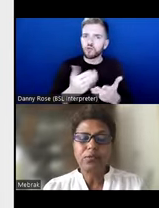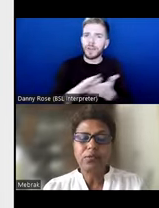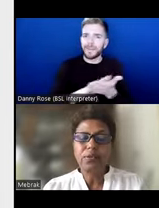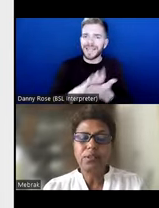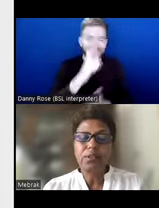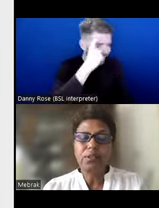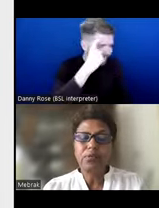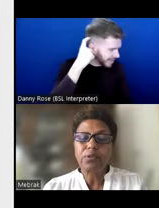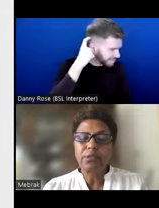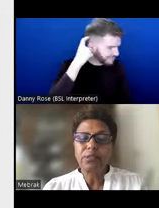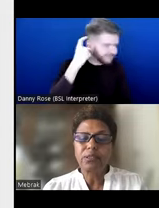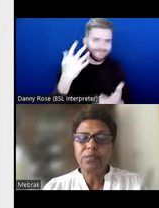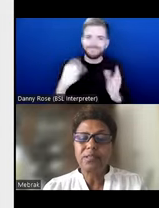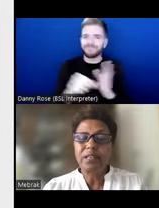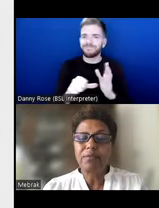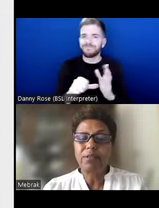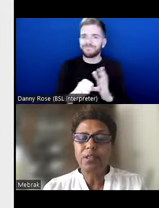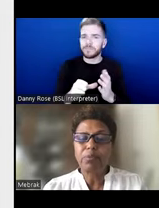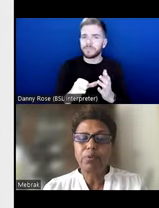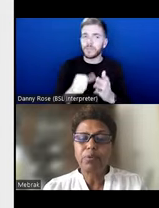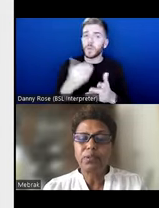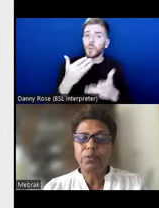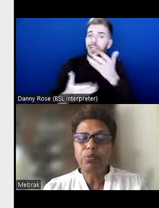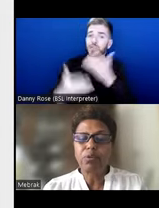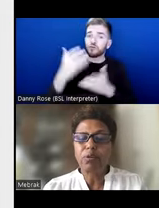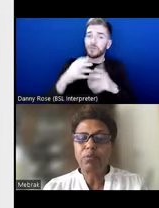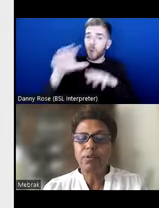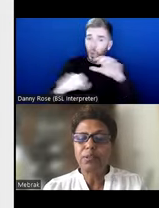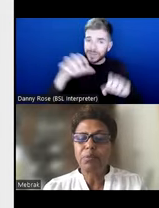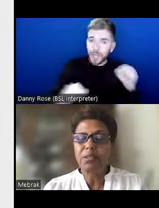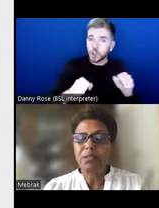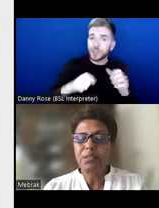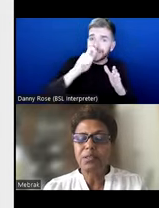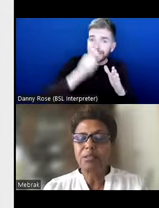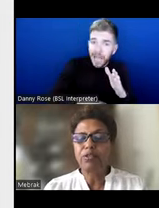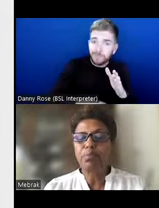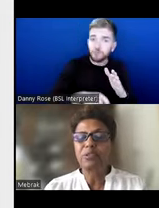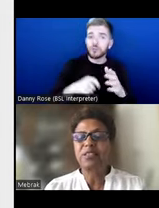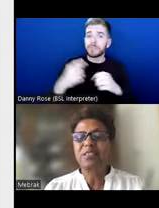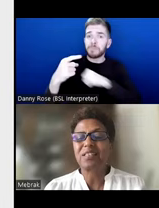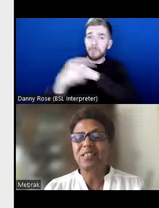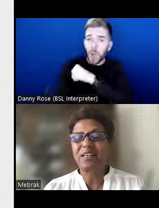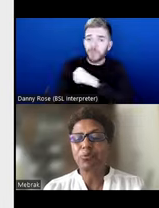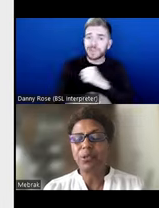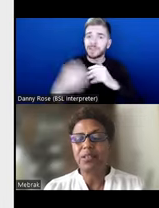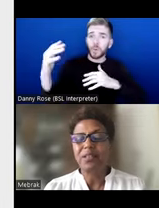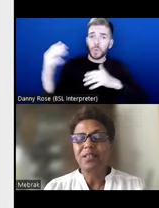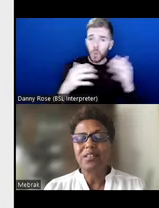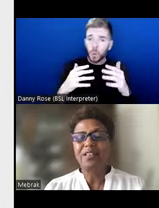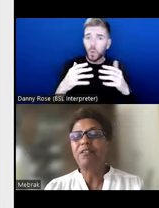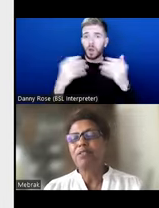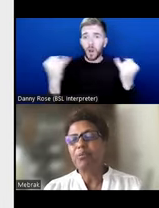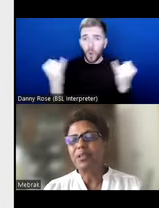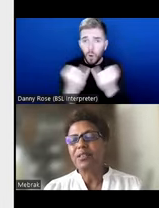And also the history of colonization, slavery, poverty, war, conflict, migration, if you presented in that way,